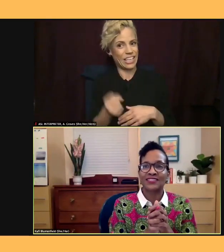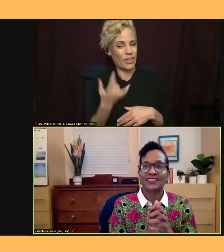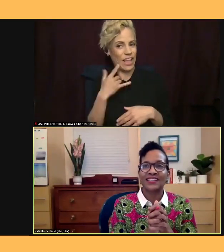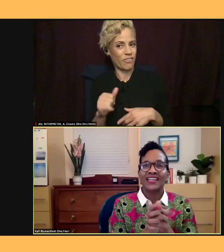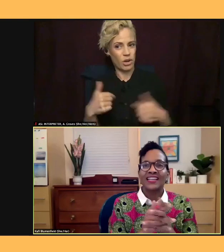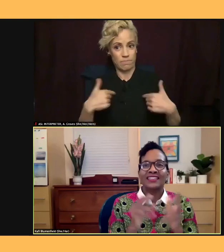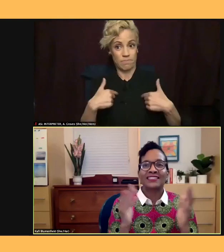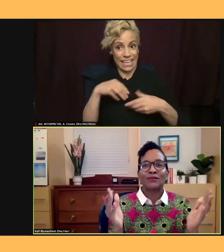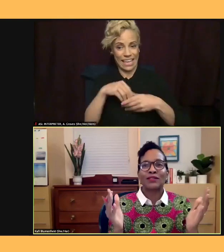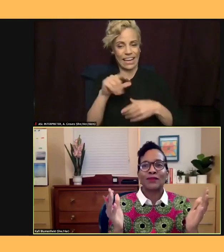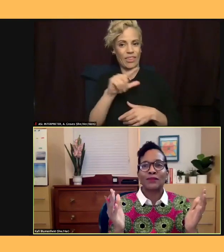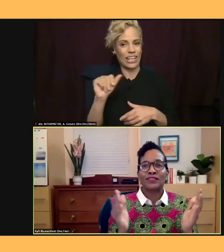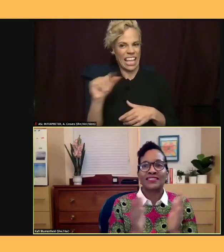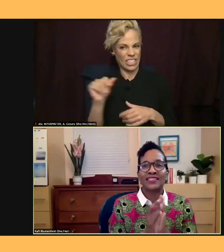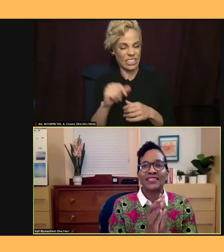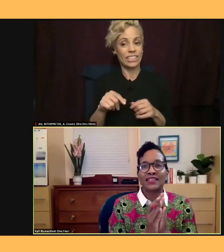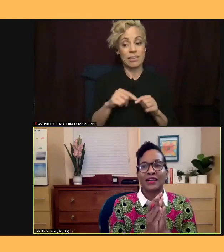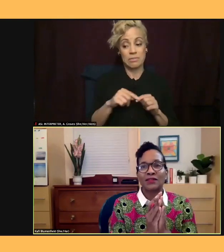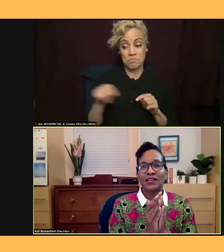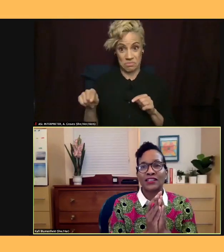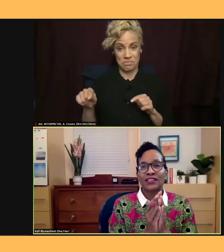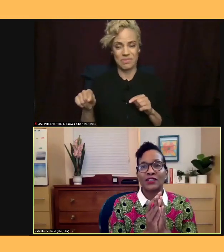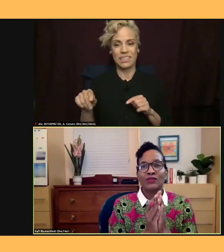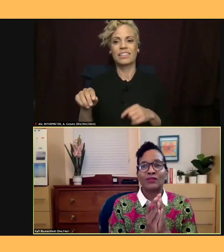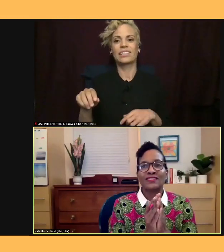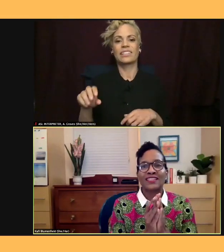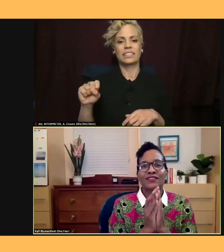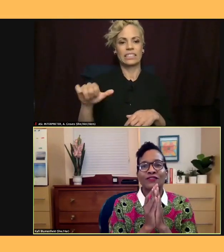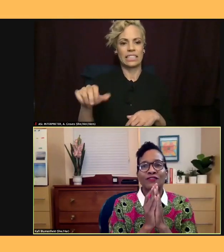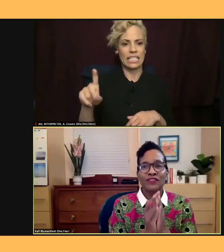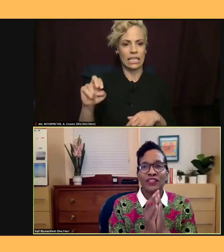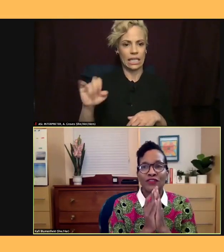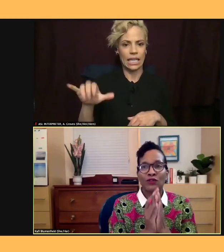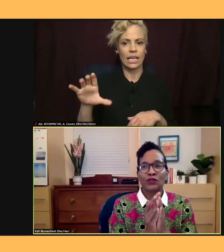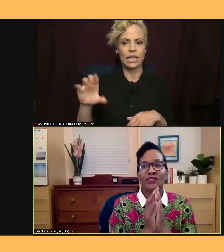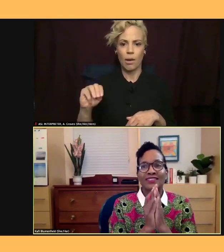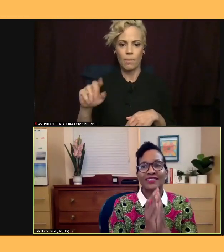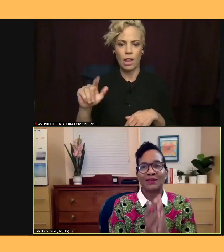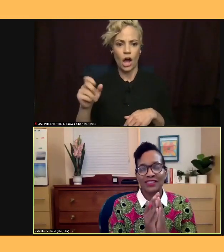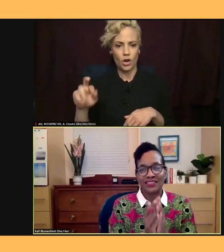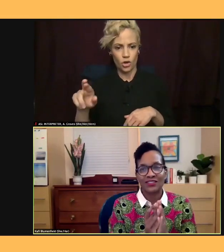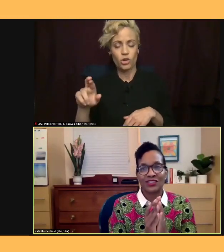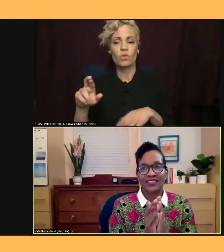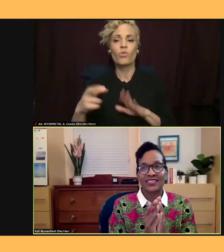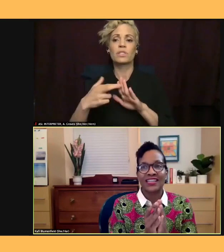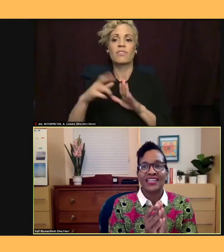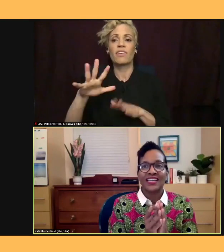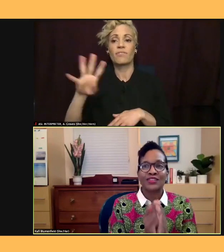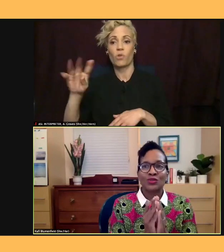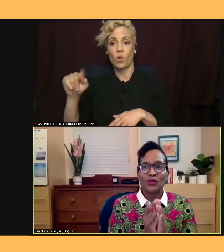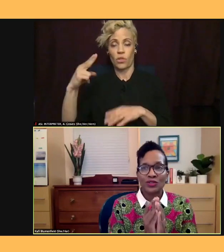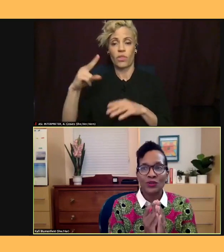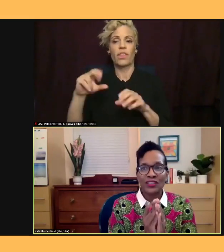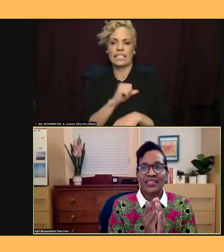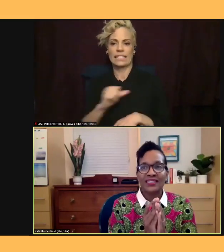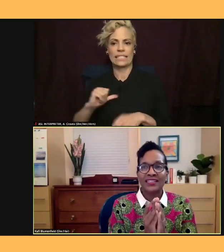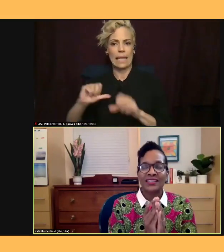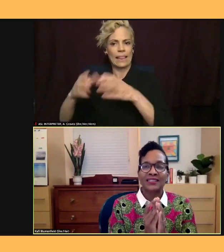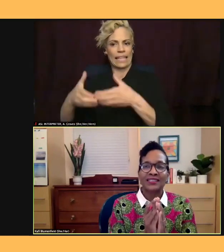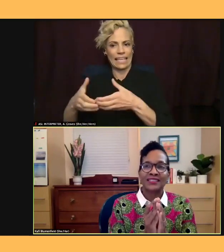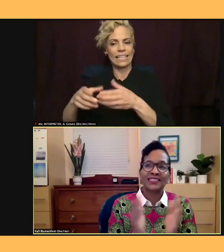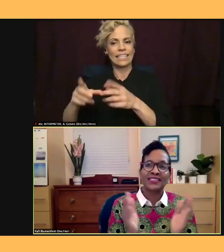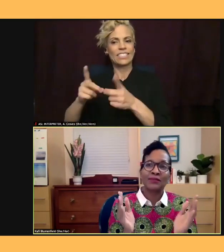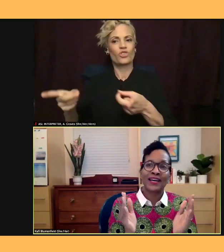Assemblymember Senator Sidney Conlager represents the 54th Assembly District. In 2020, Sidney